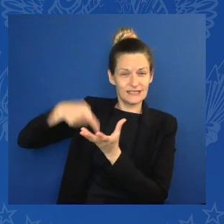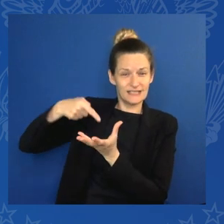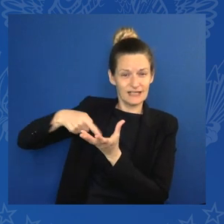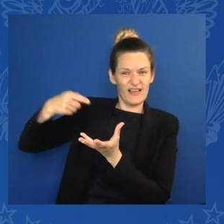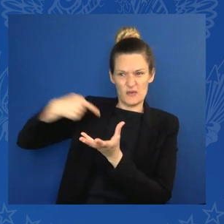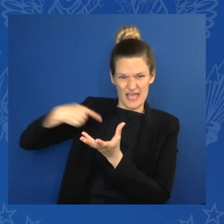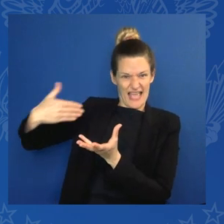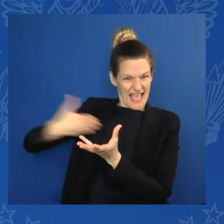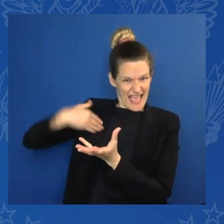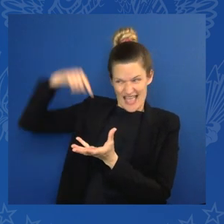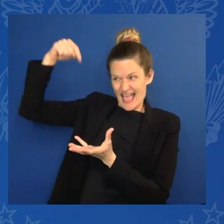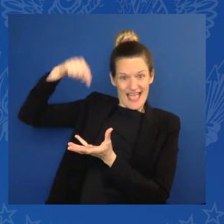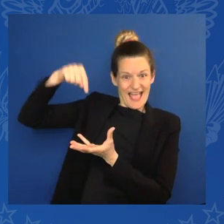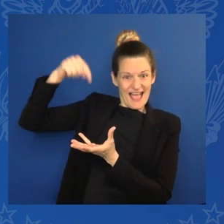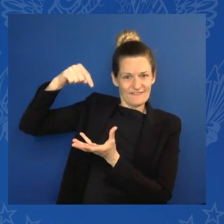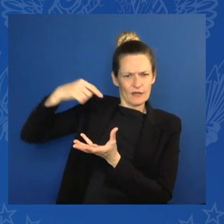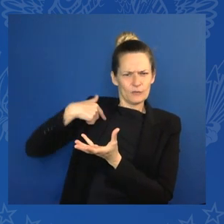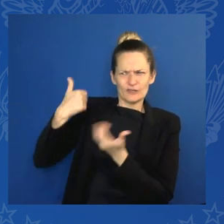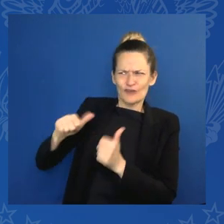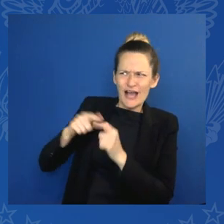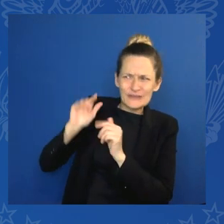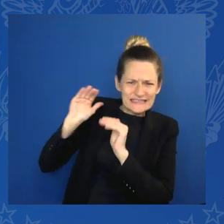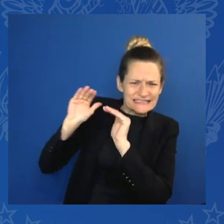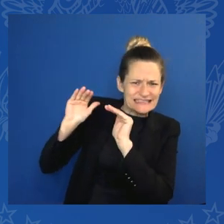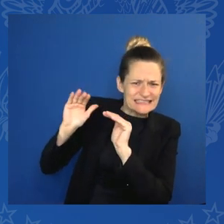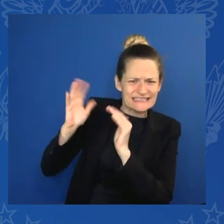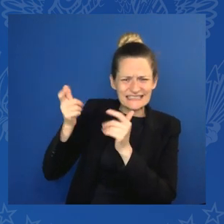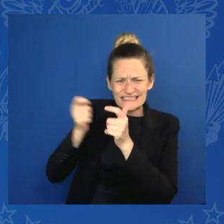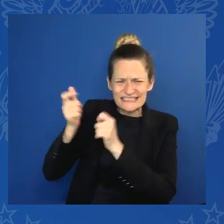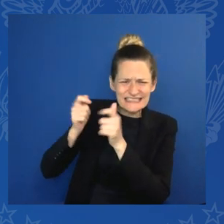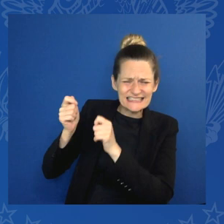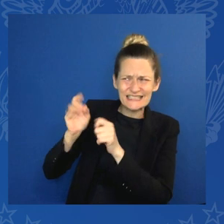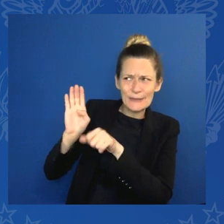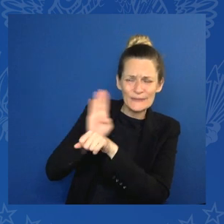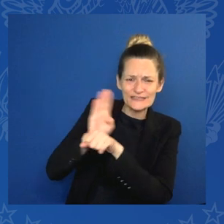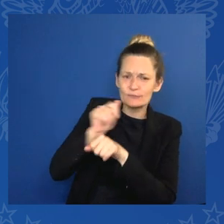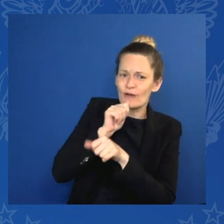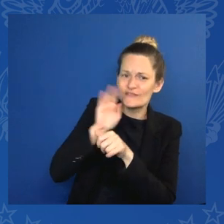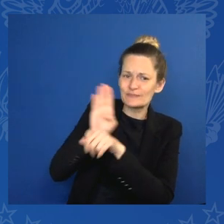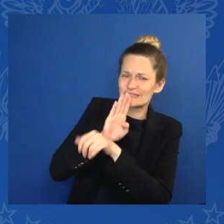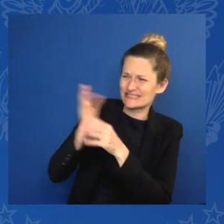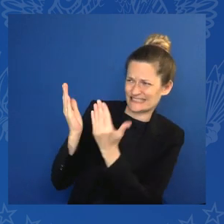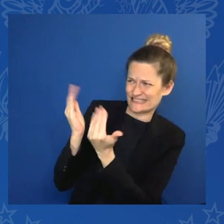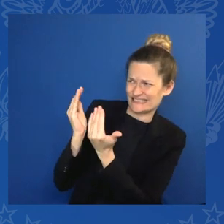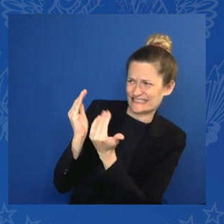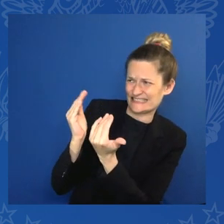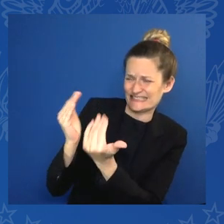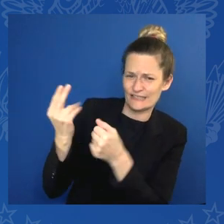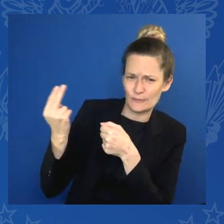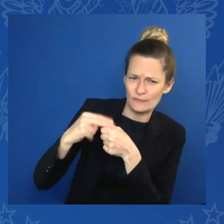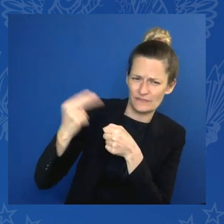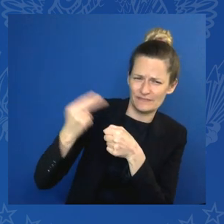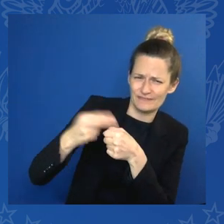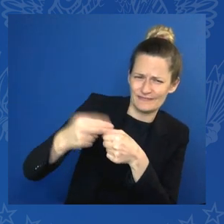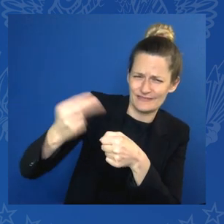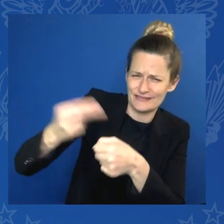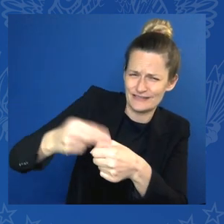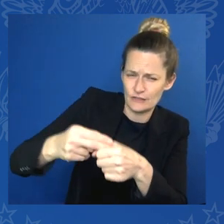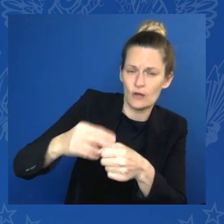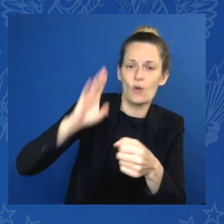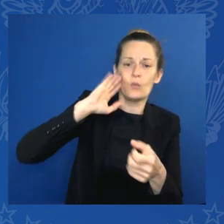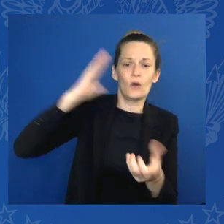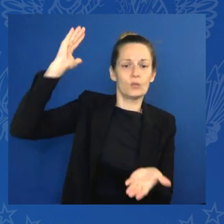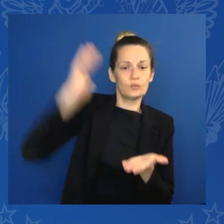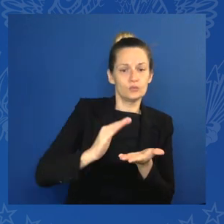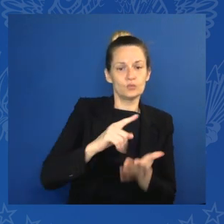investors. We're doing this to lower the risks for private sector partners and put their capital to work to help solve